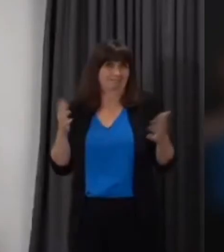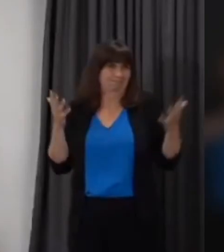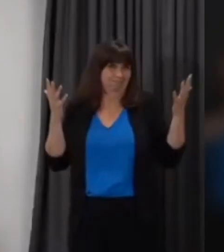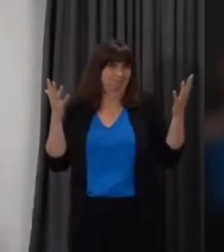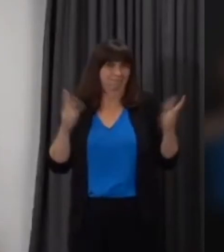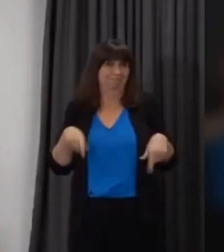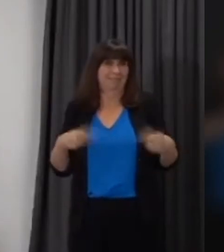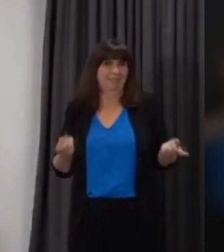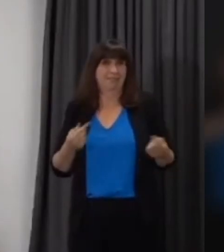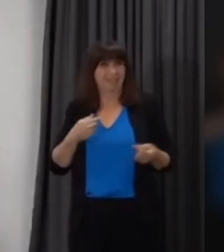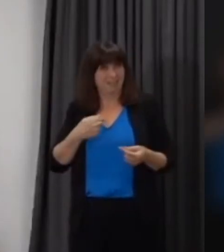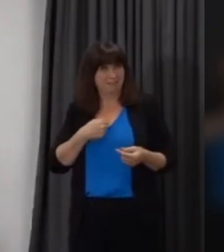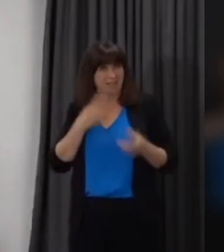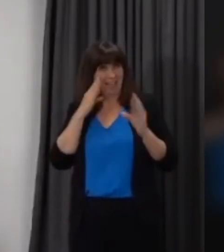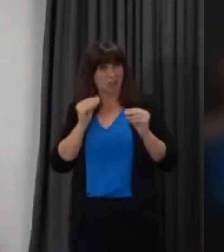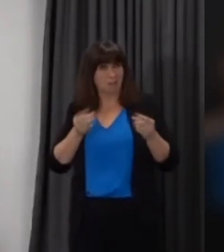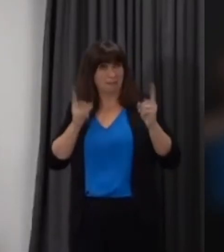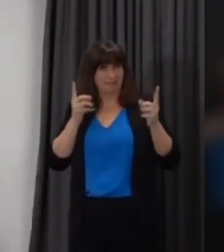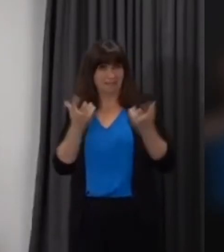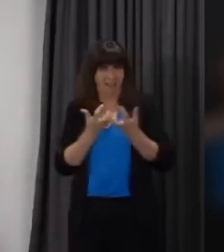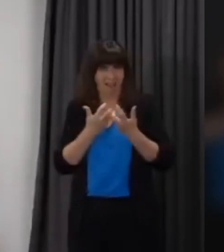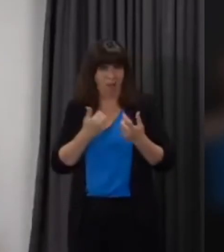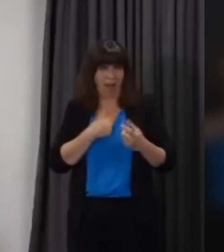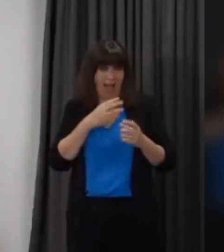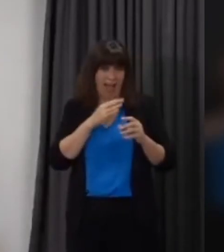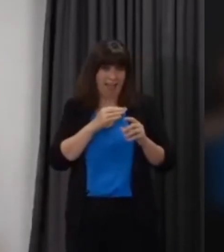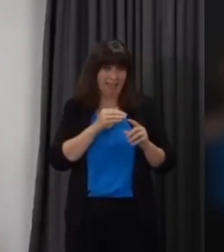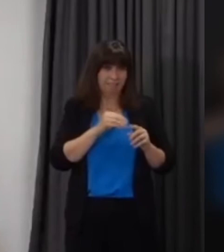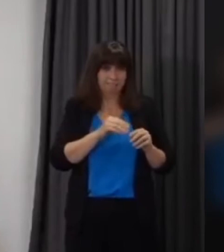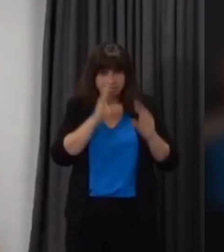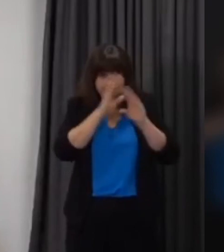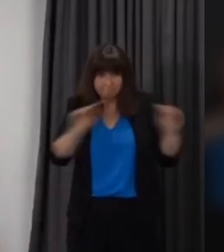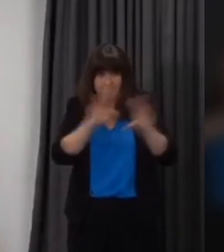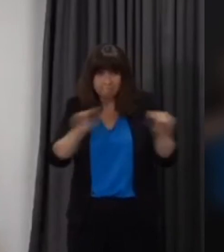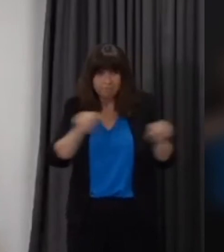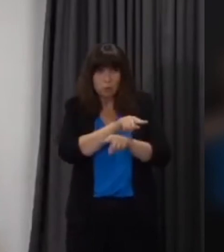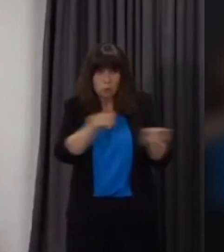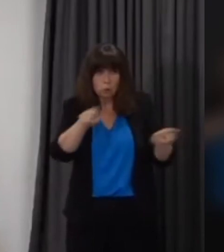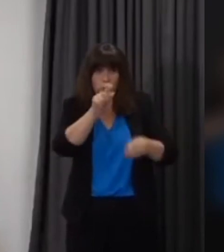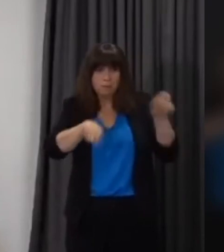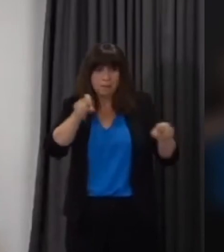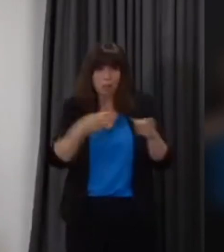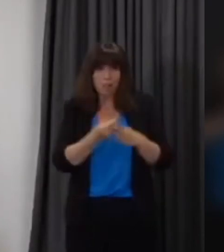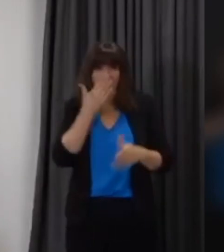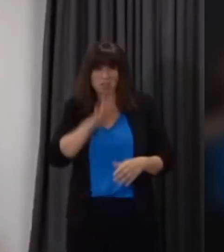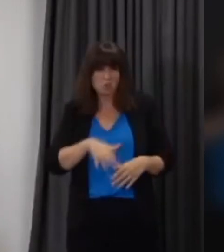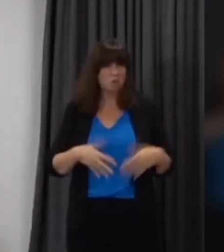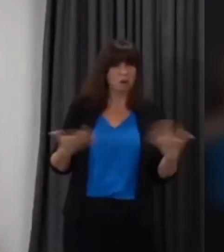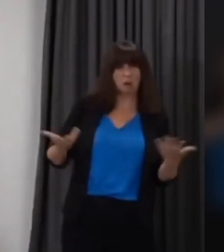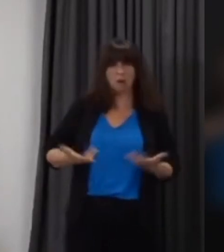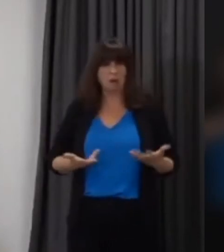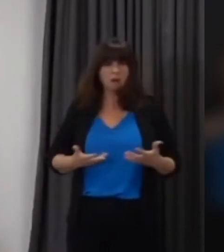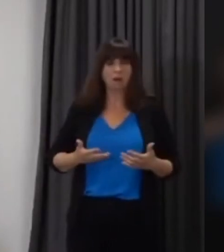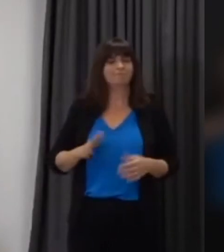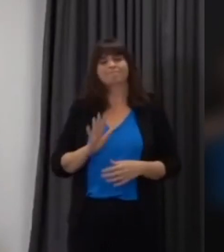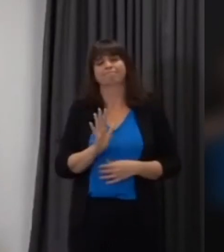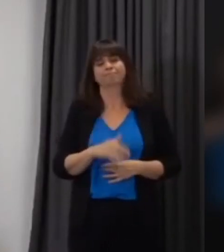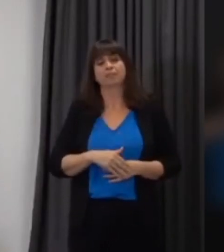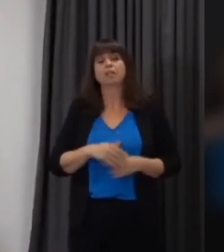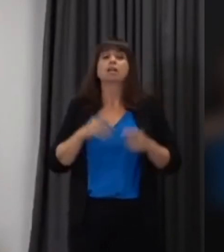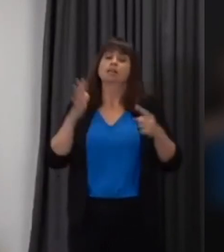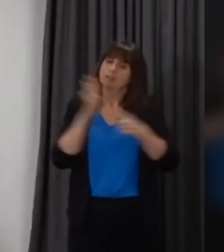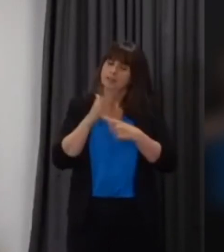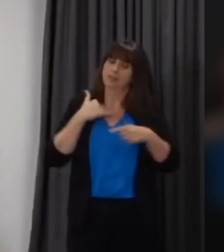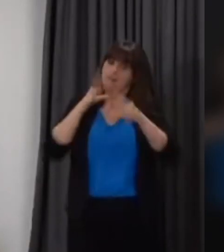we are very clear as a government that where at all possible people should stay at home